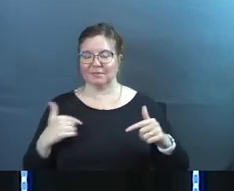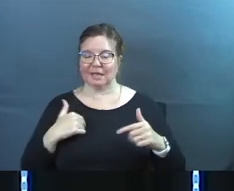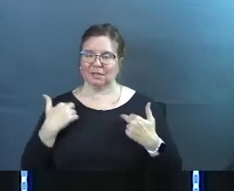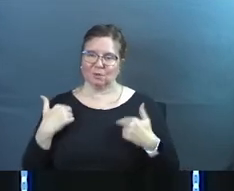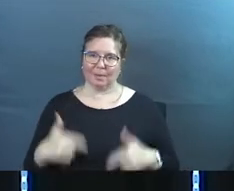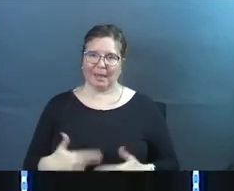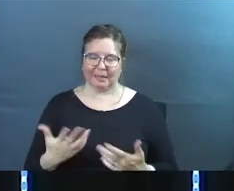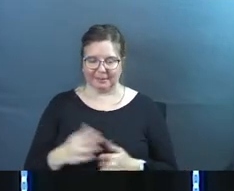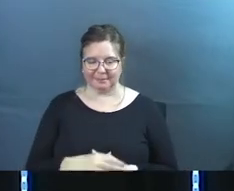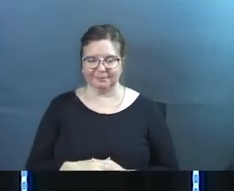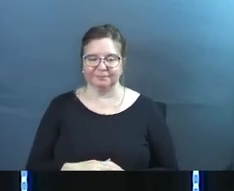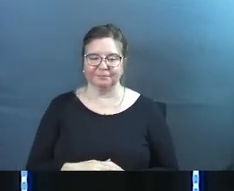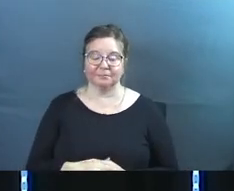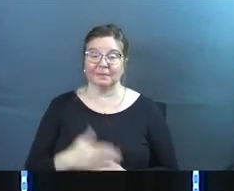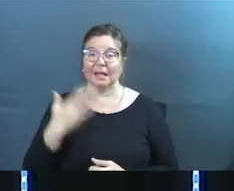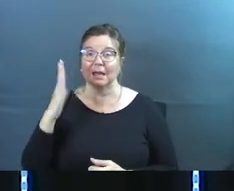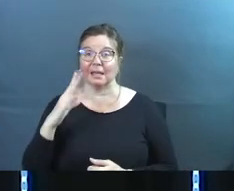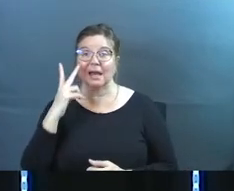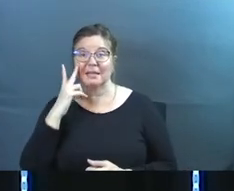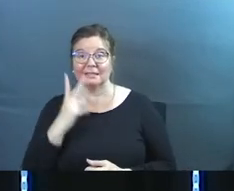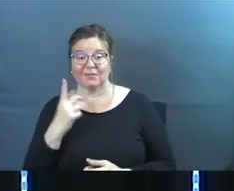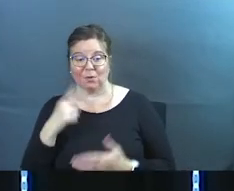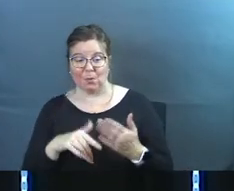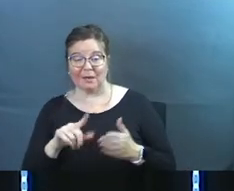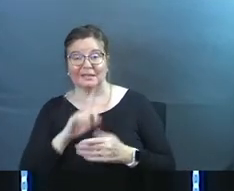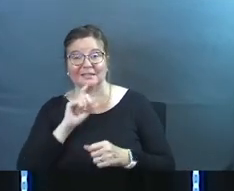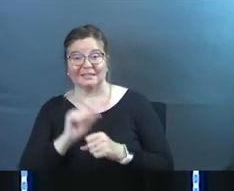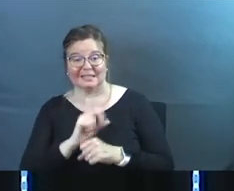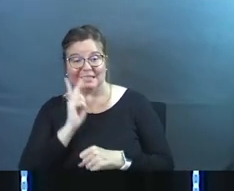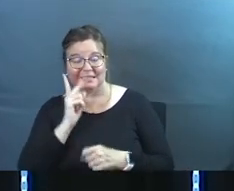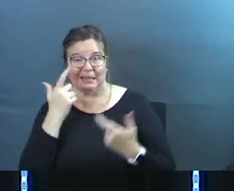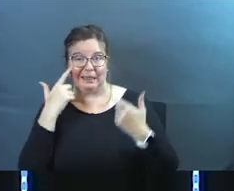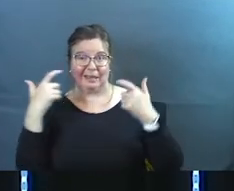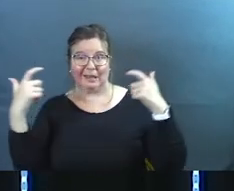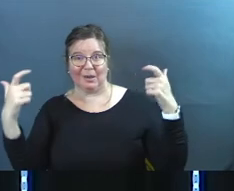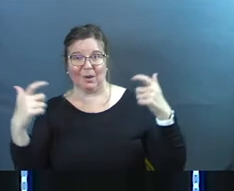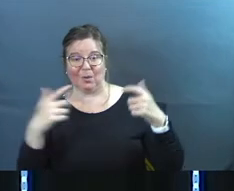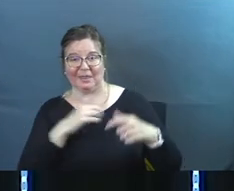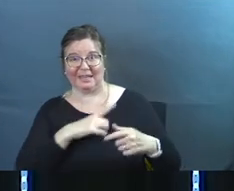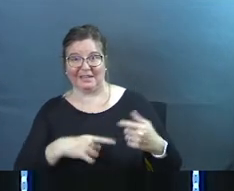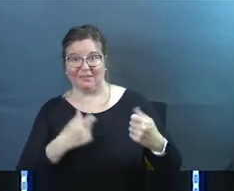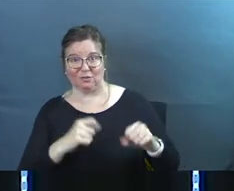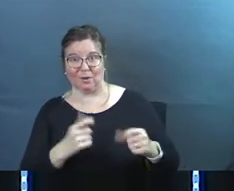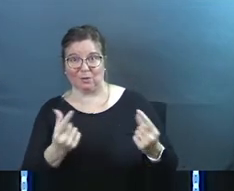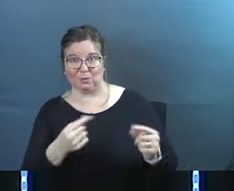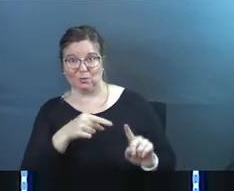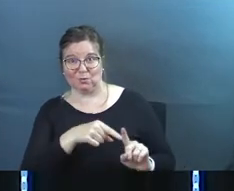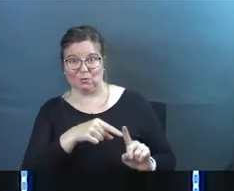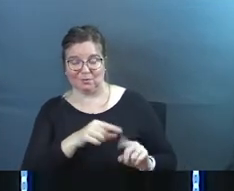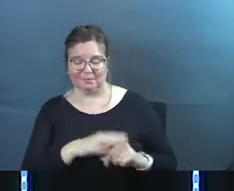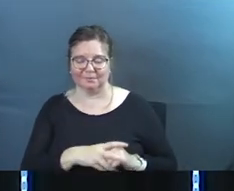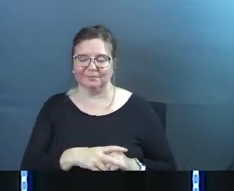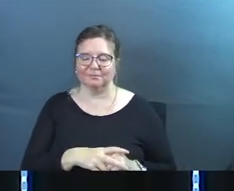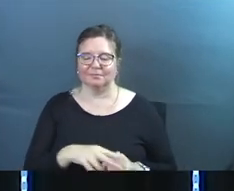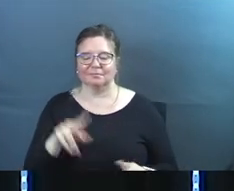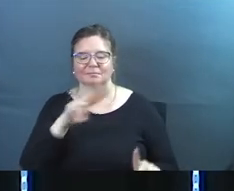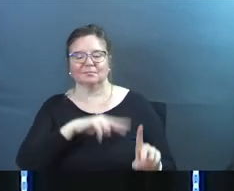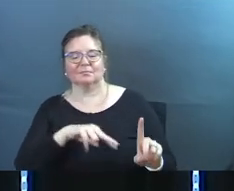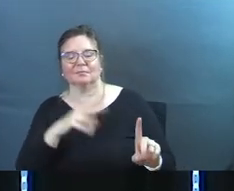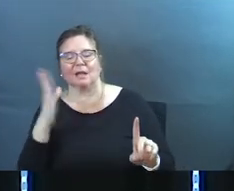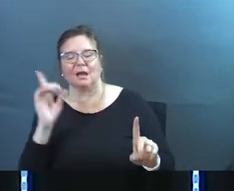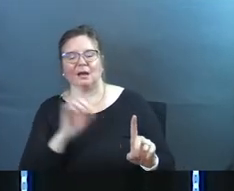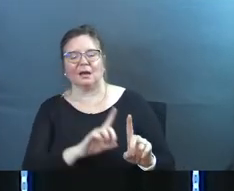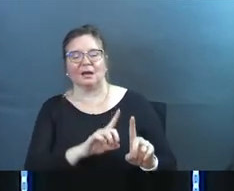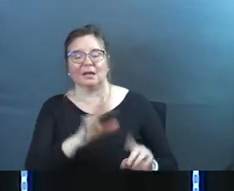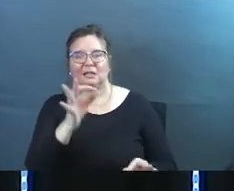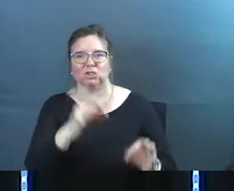his humanity and God sees it for what it is he sees the ego trip that David's trying to be on and so God comes